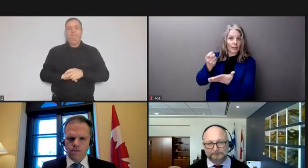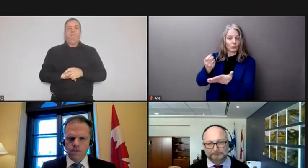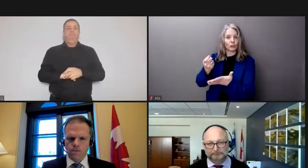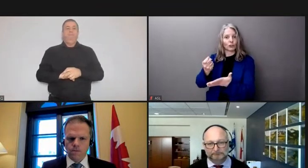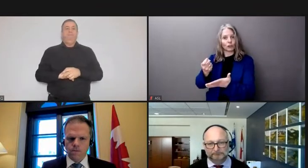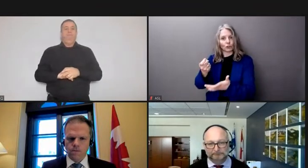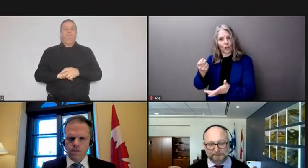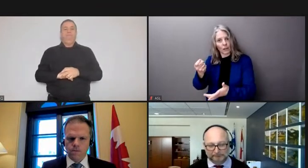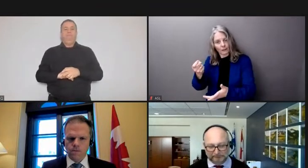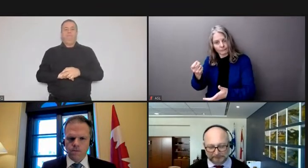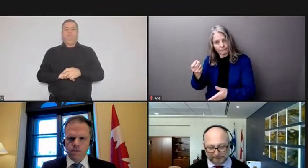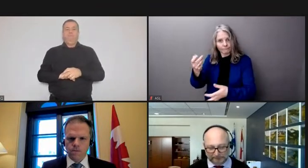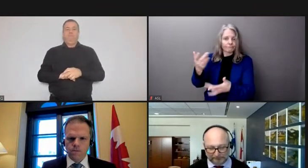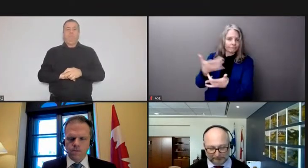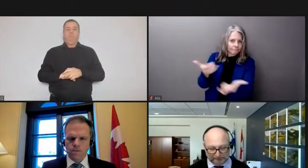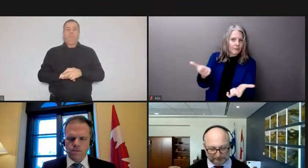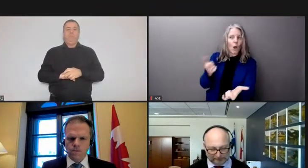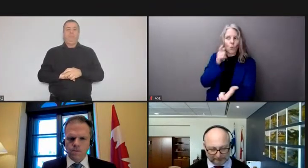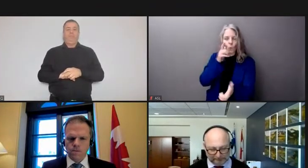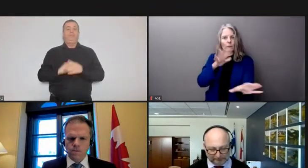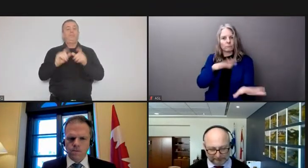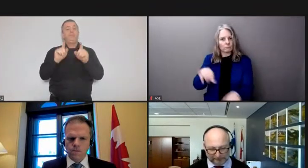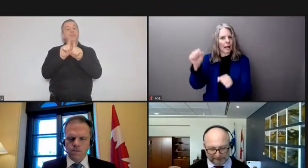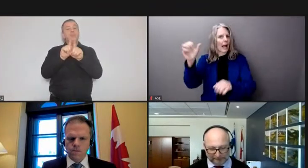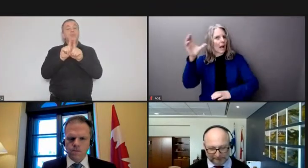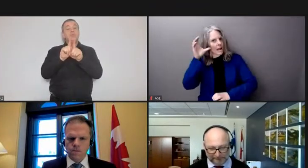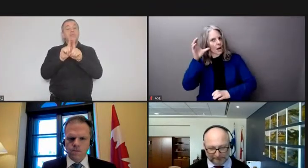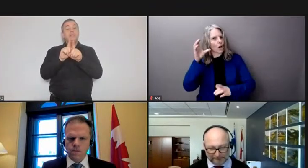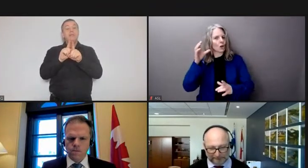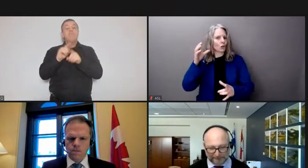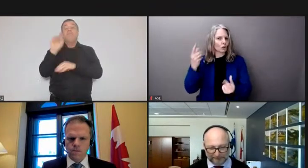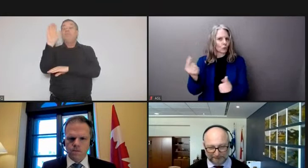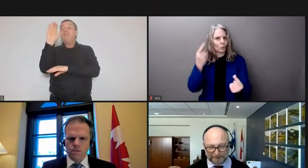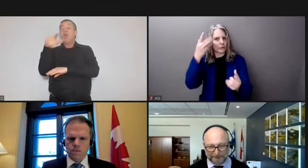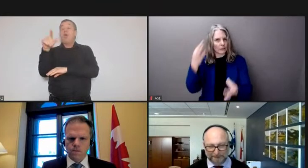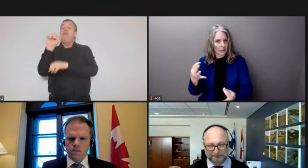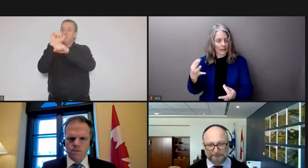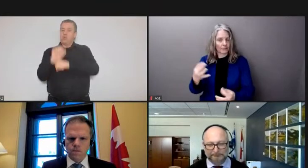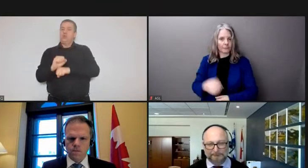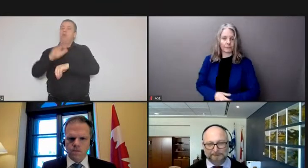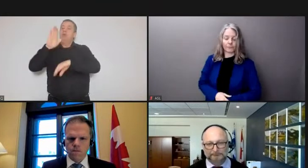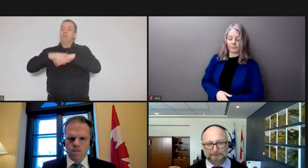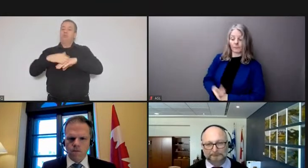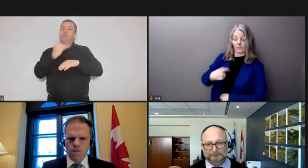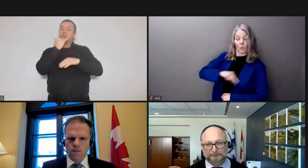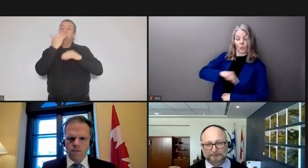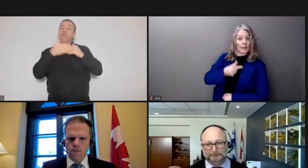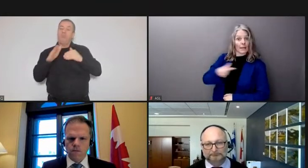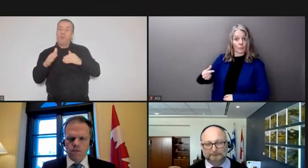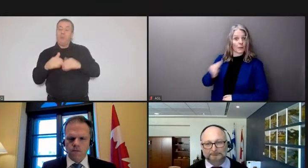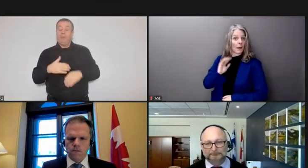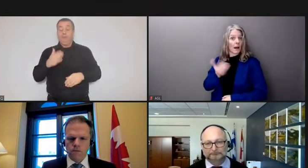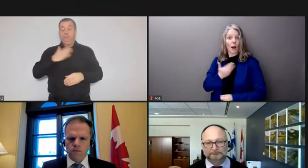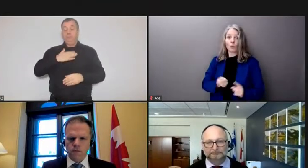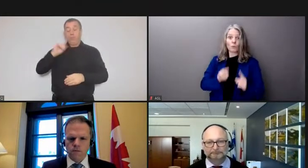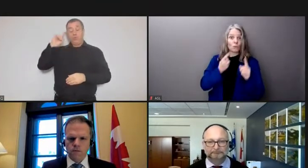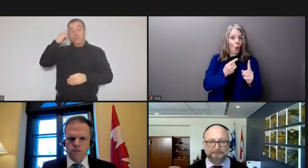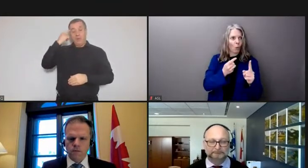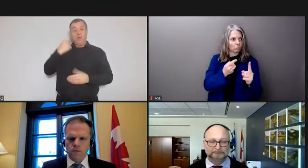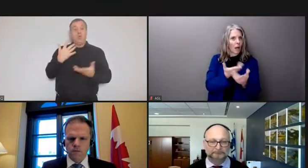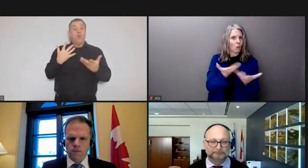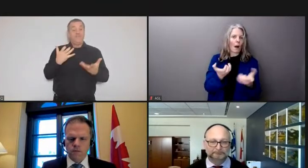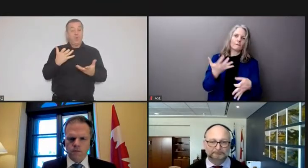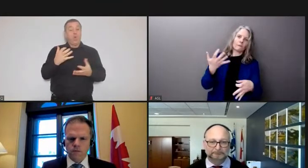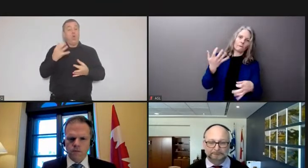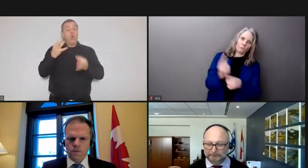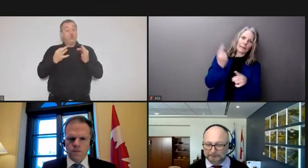take take care of those cases and we just on the government side want to see that justice is done that is our